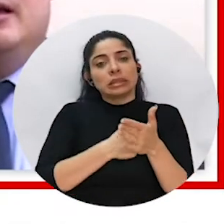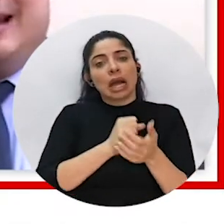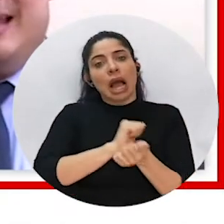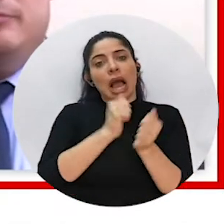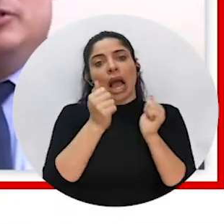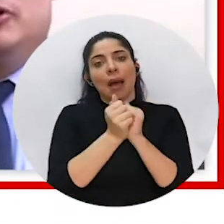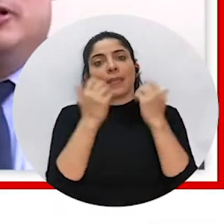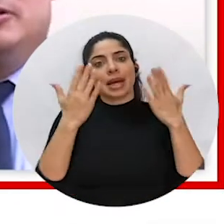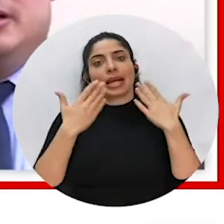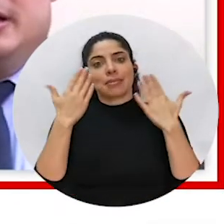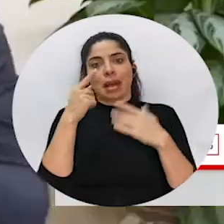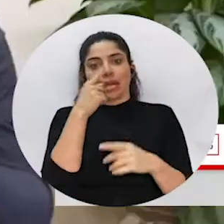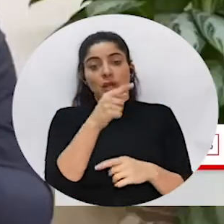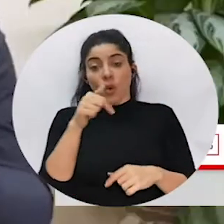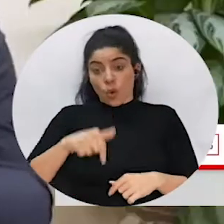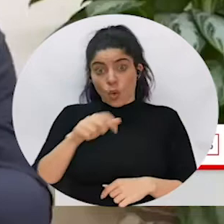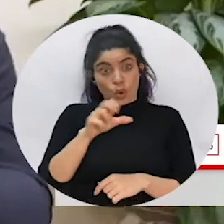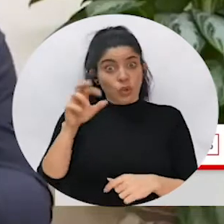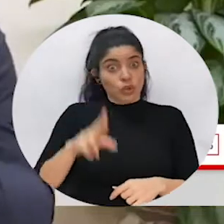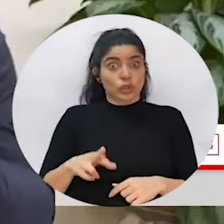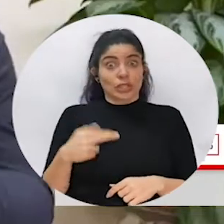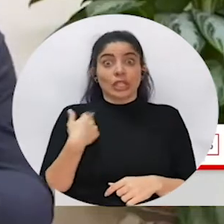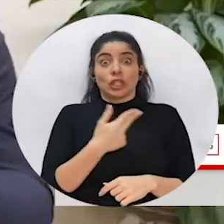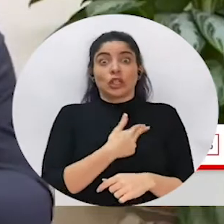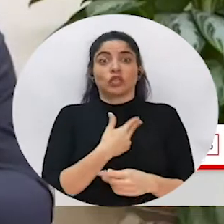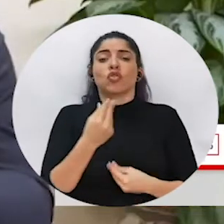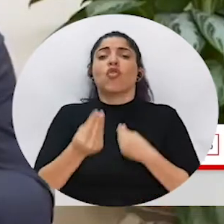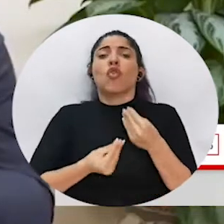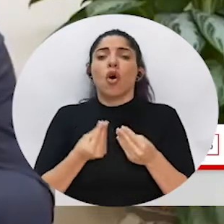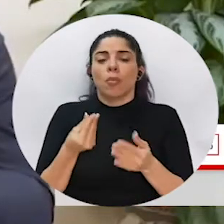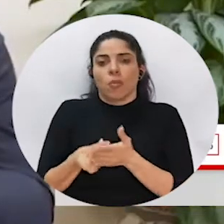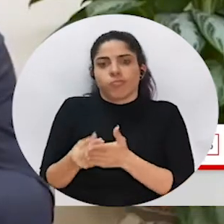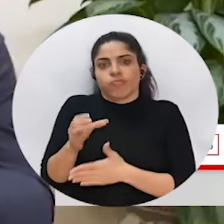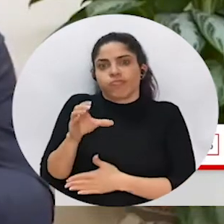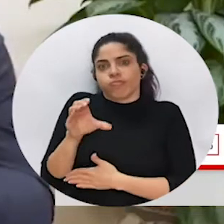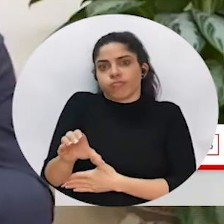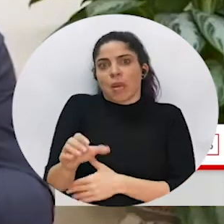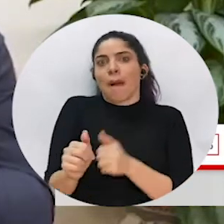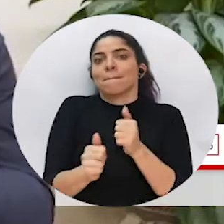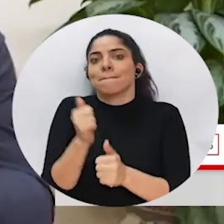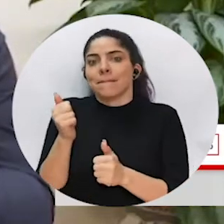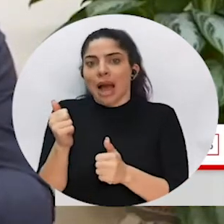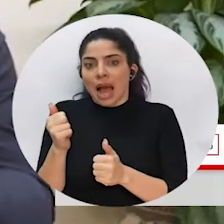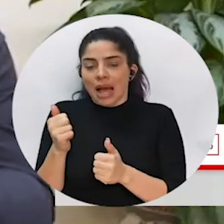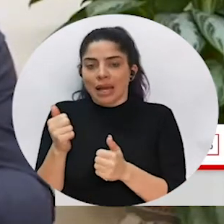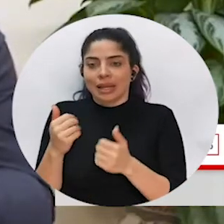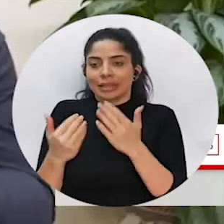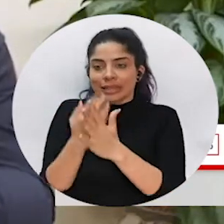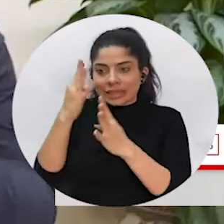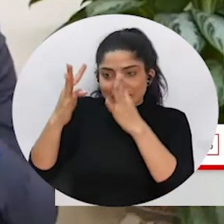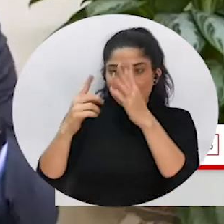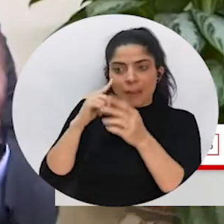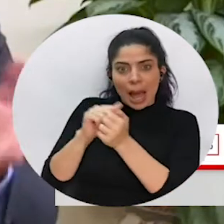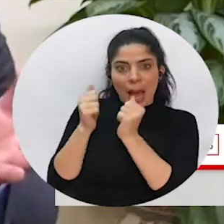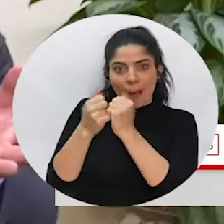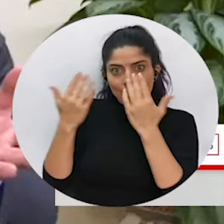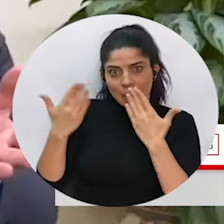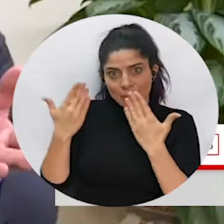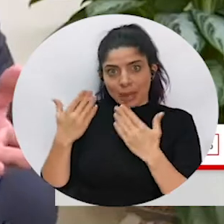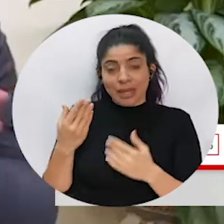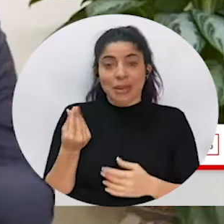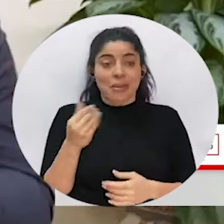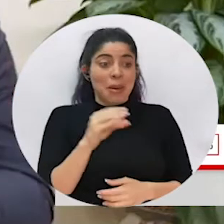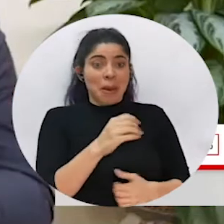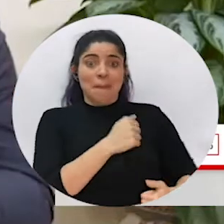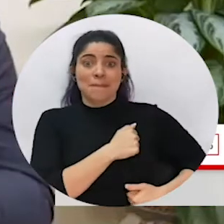fighting climate change. For us in Costa Rica, one way to do it is invest more in innovation for climate